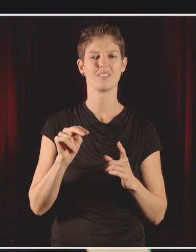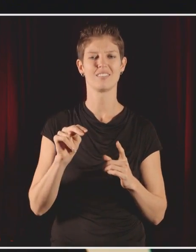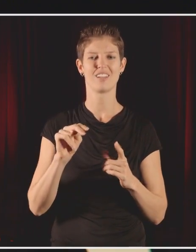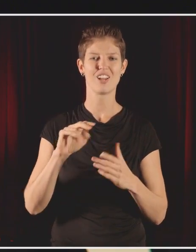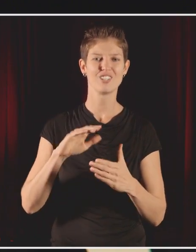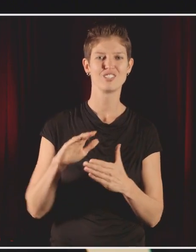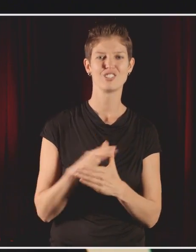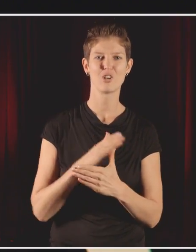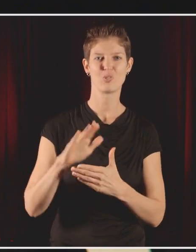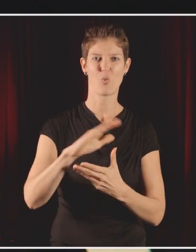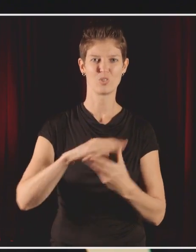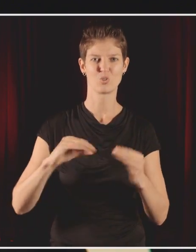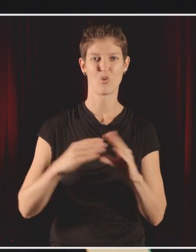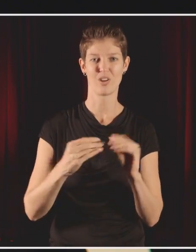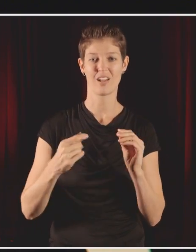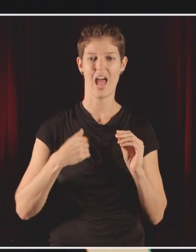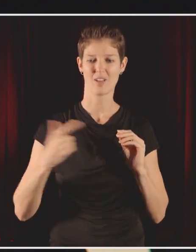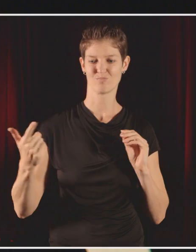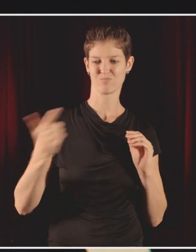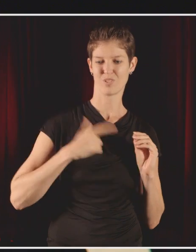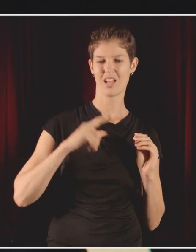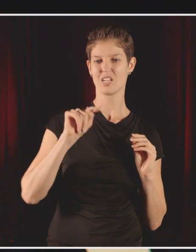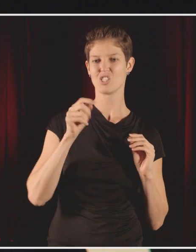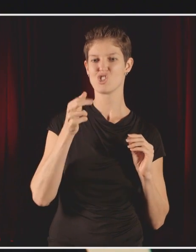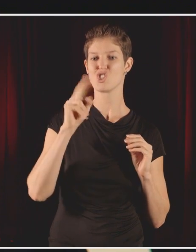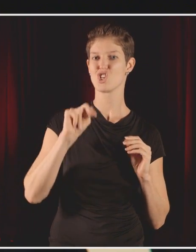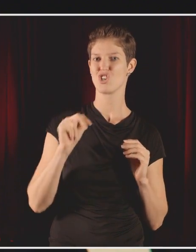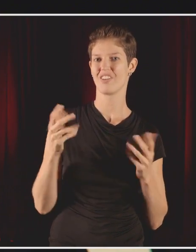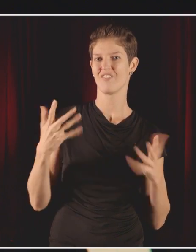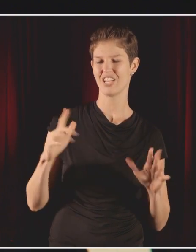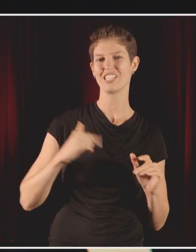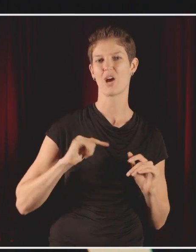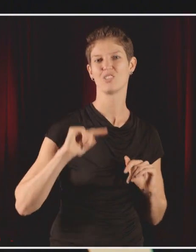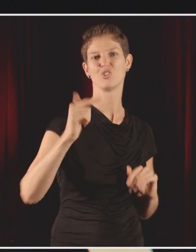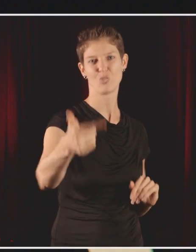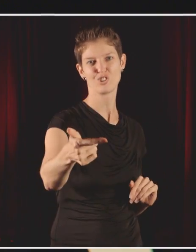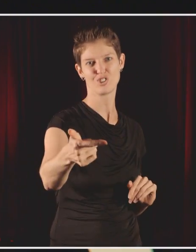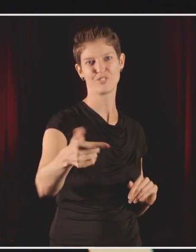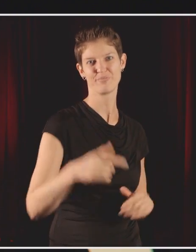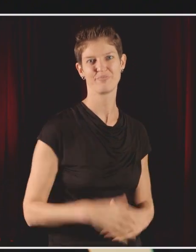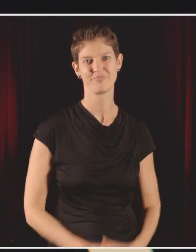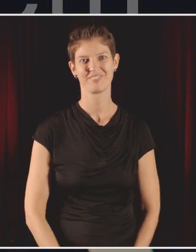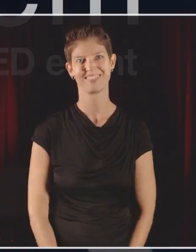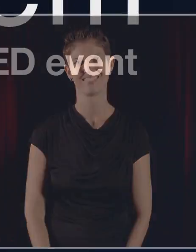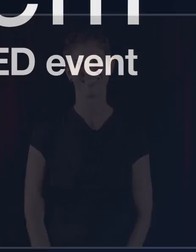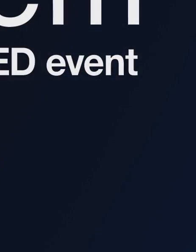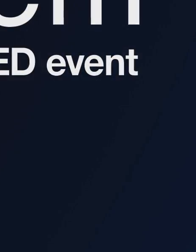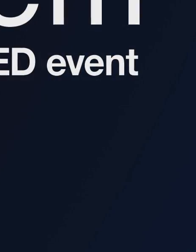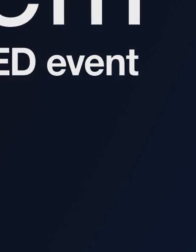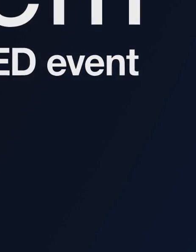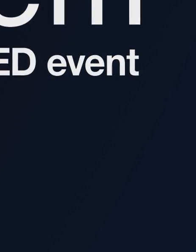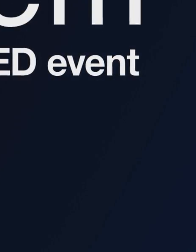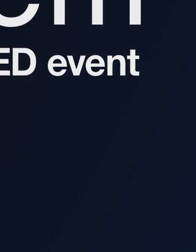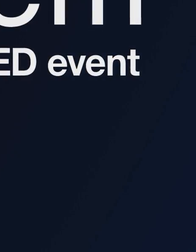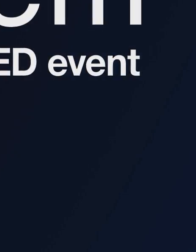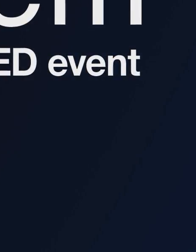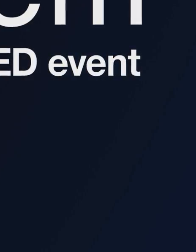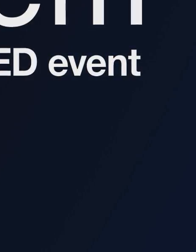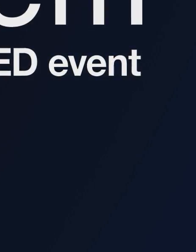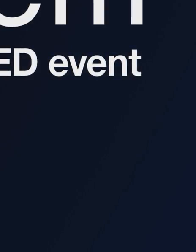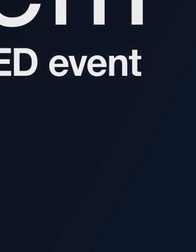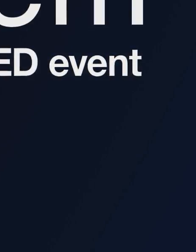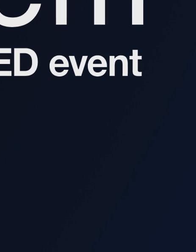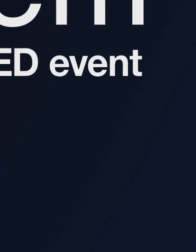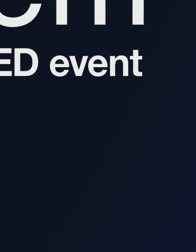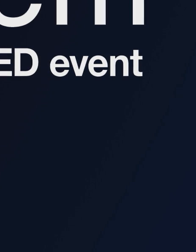your story. Share it with other people. I've had my turn. Now it's your turn. my turn. I'm